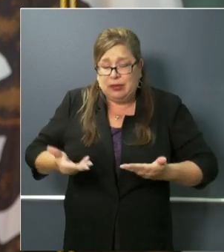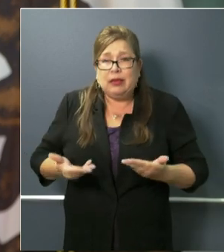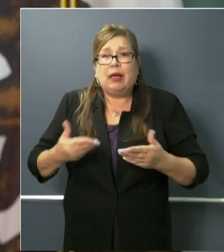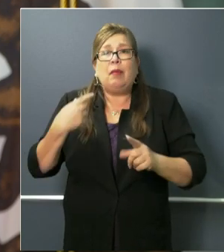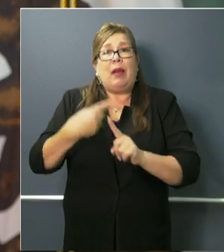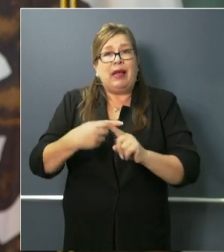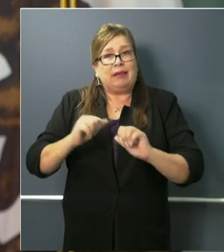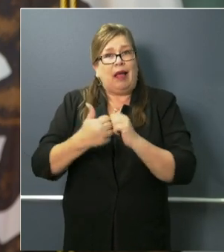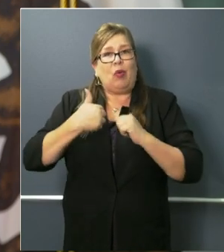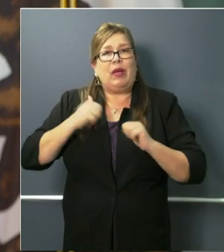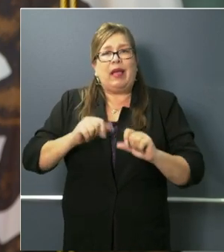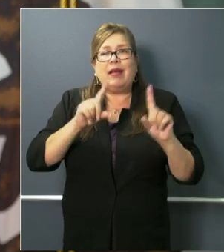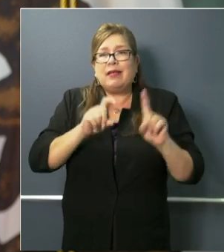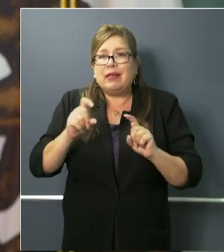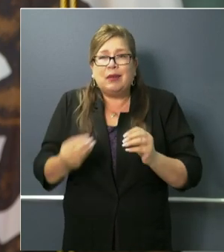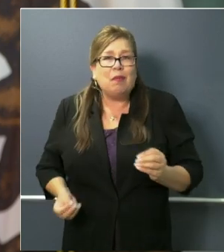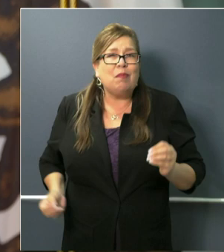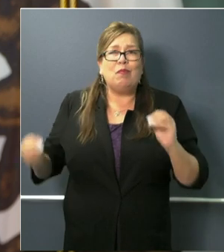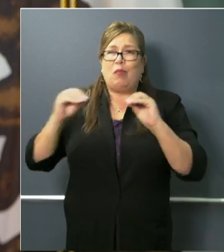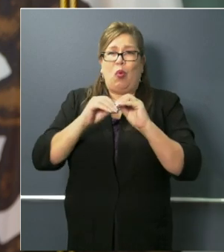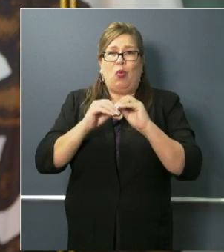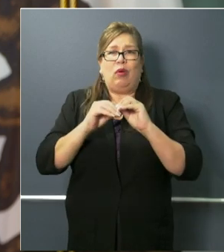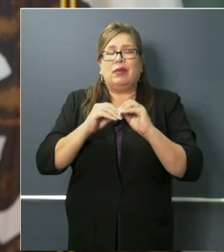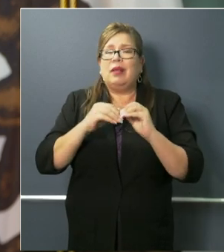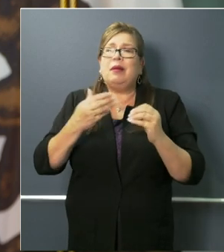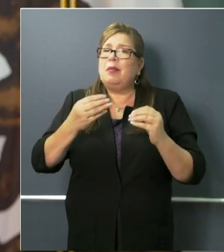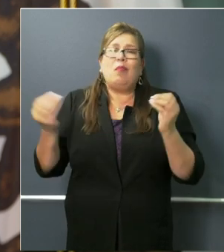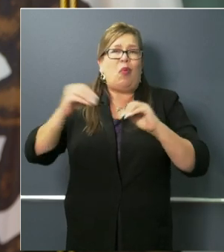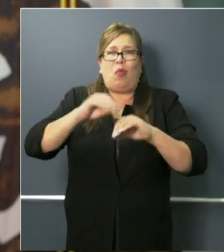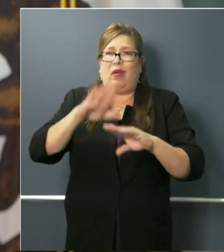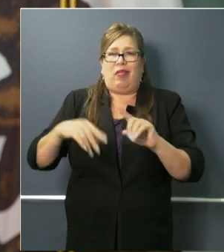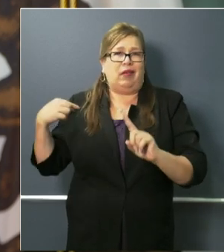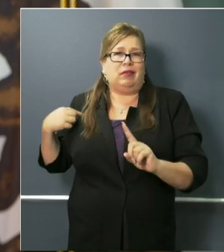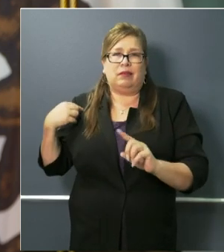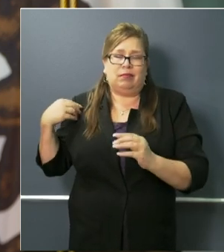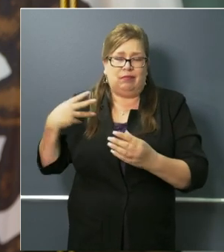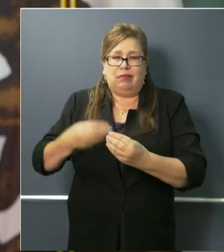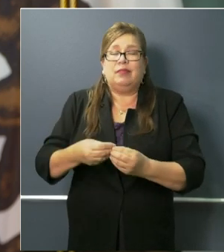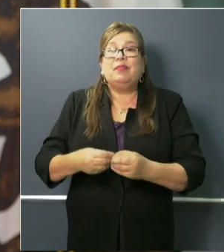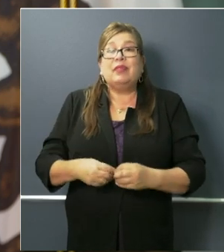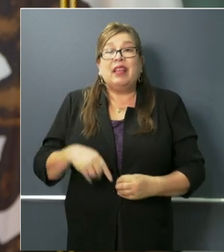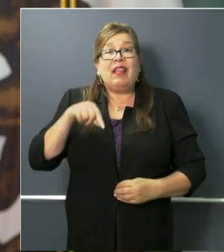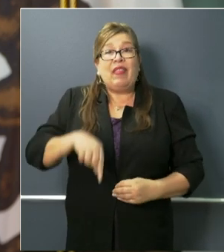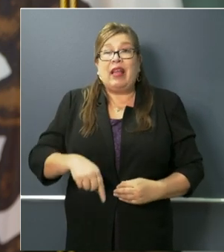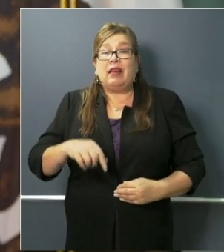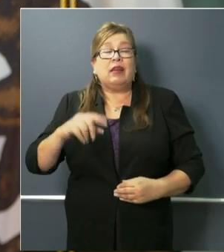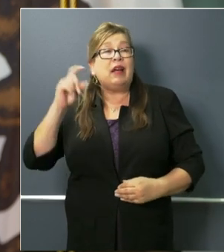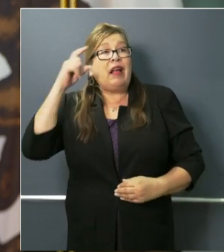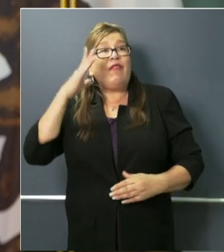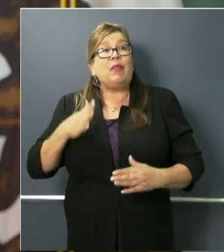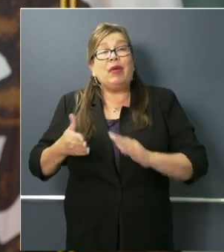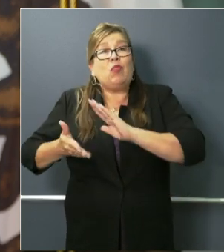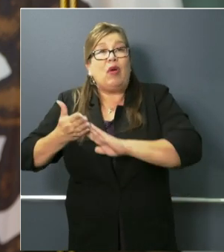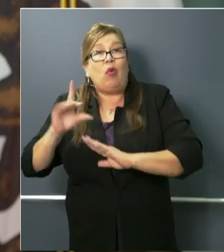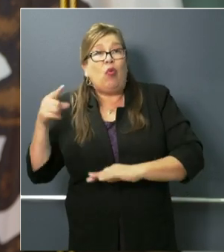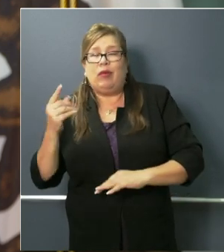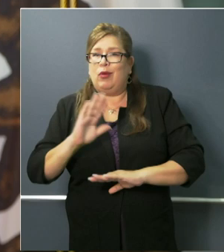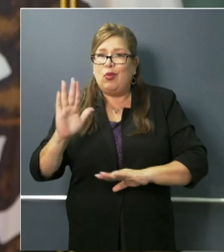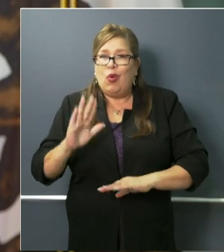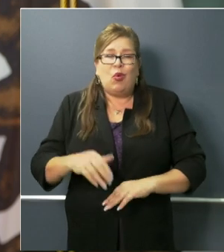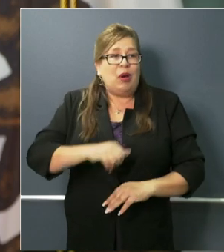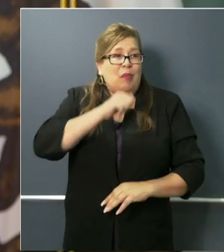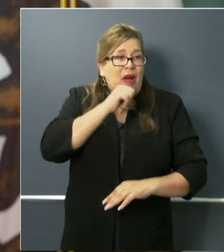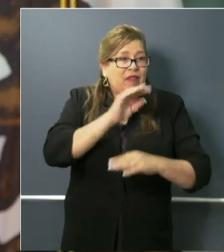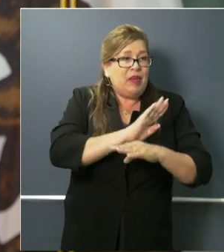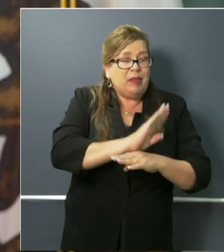really ramps up to a much larger scale than we've been doing up to this point. This is a private-public partnership, and the partnership from our